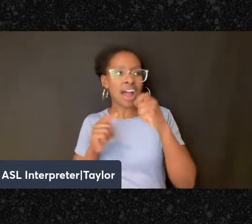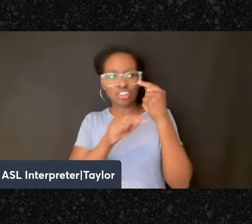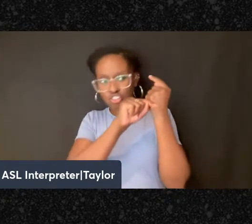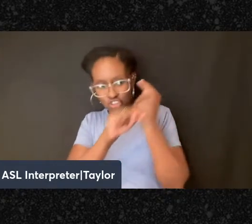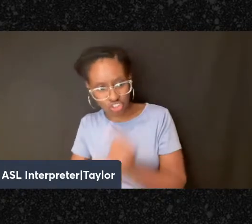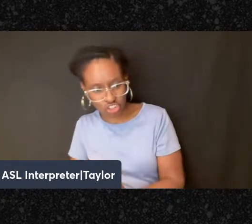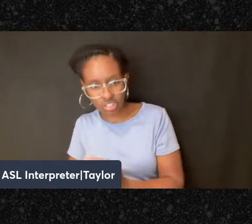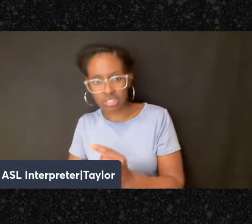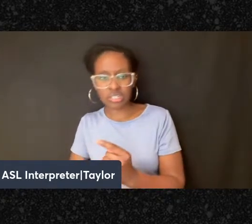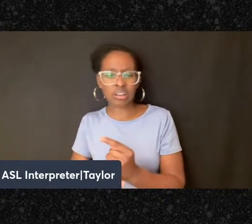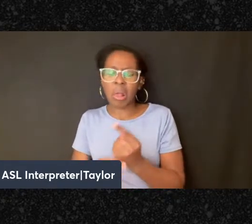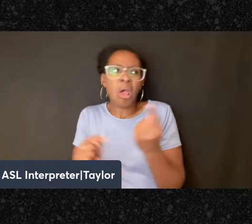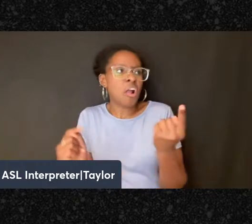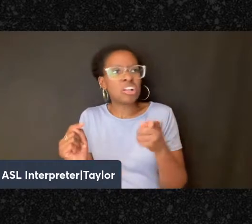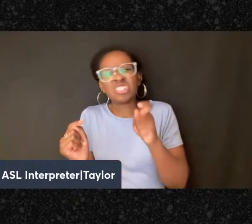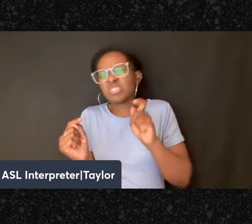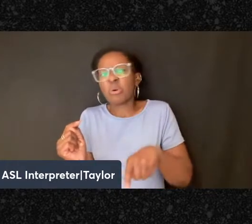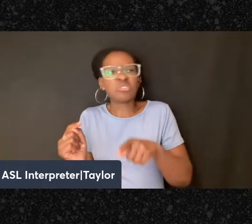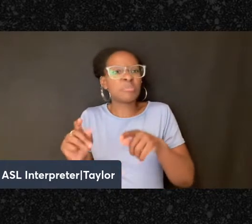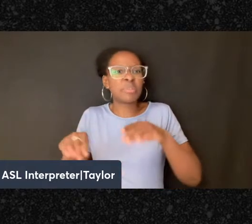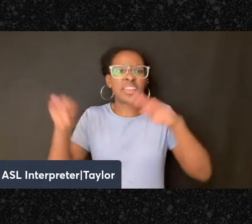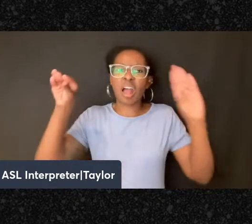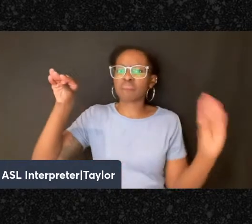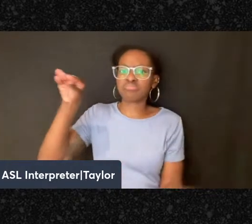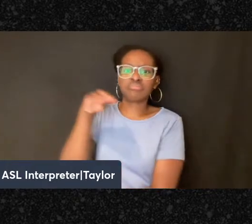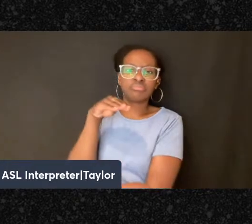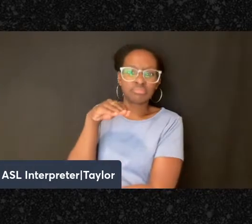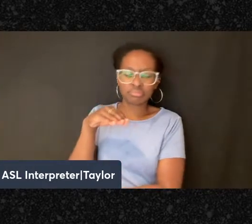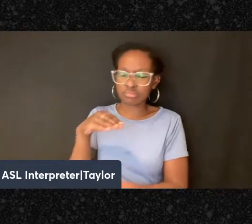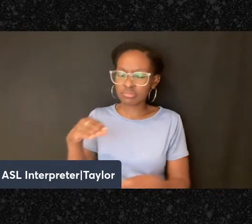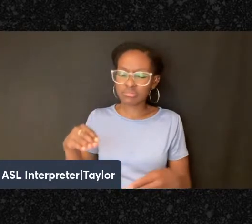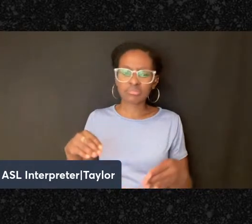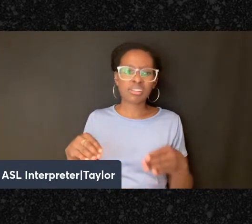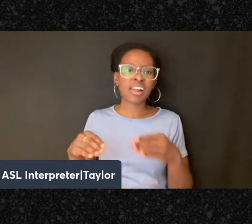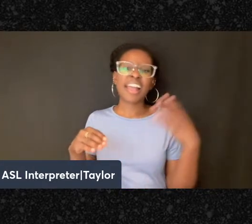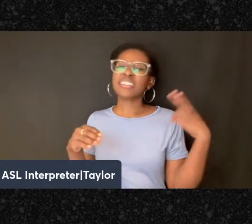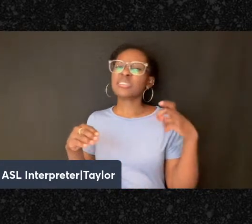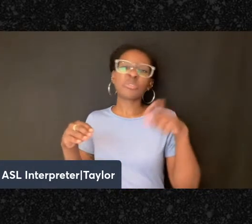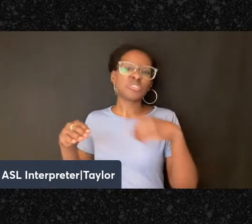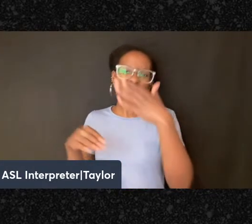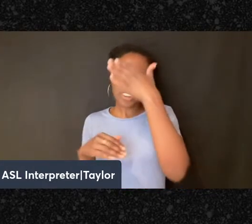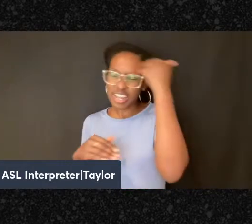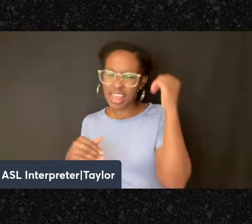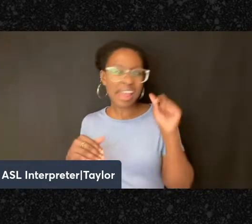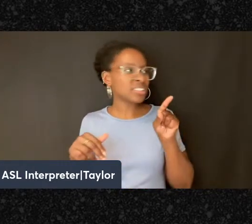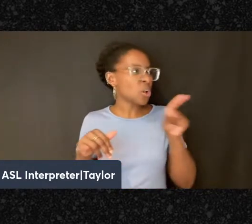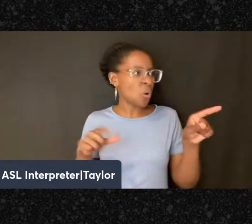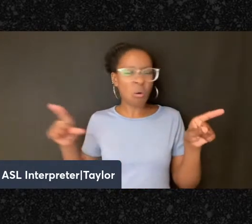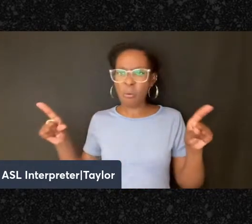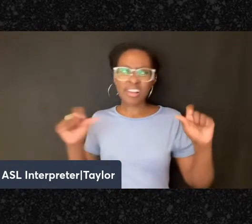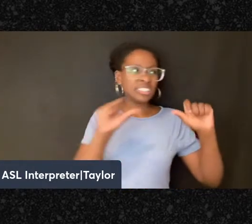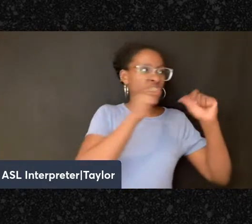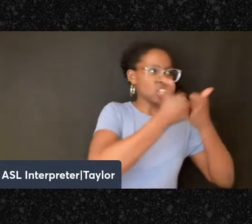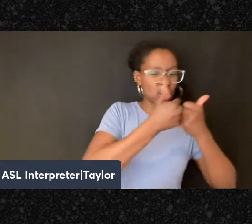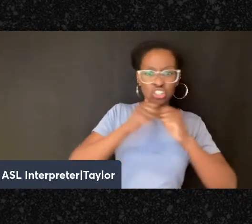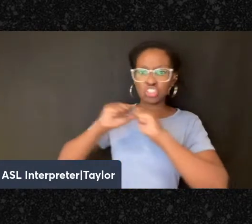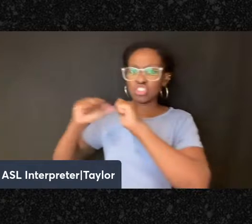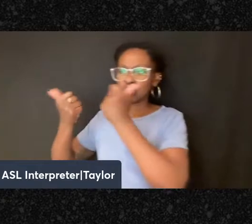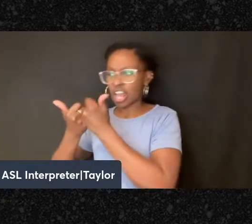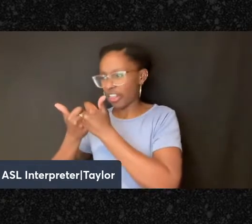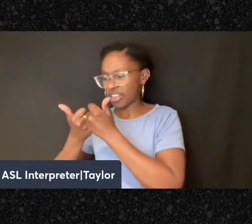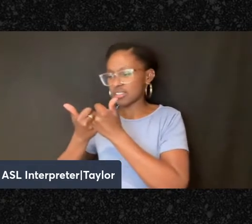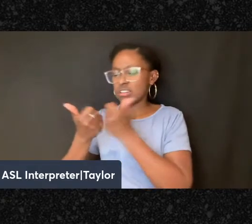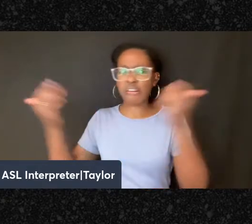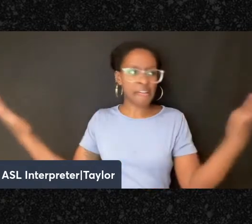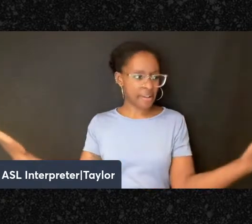meant to be swept away by history. So to reconcile these challenges, they had to go into tradition